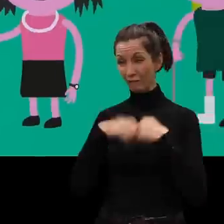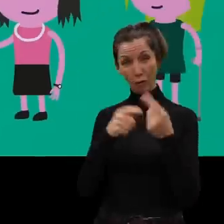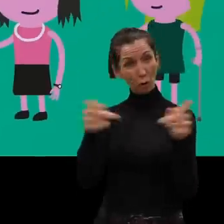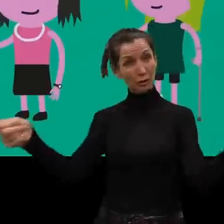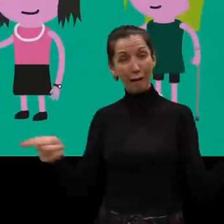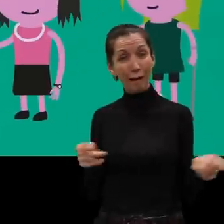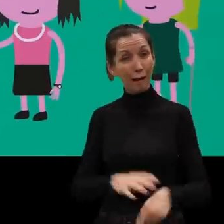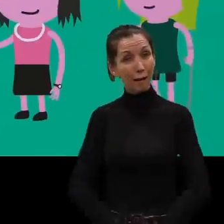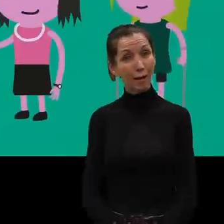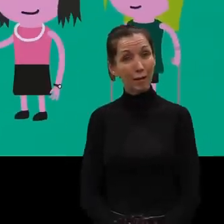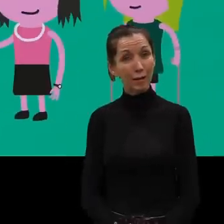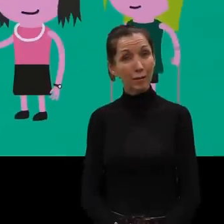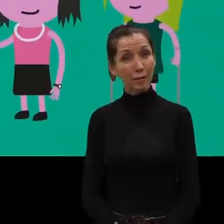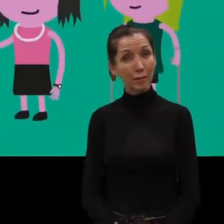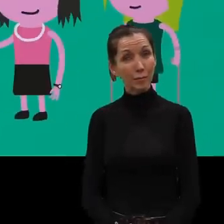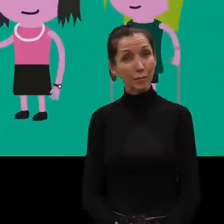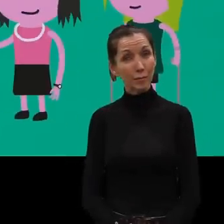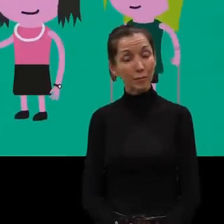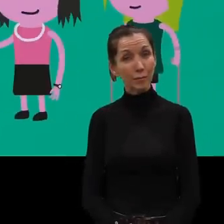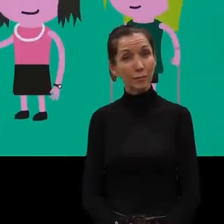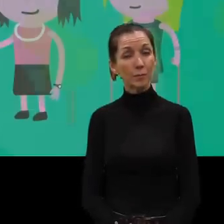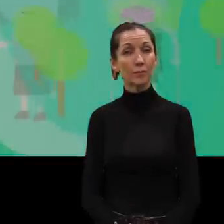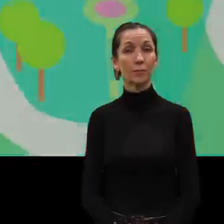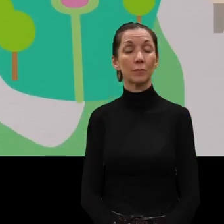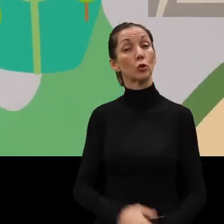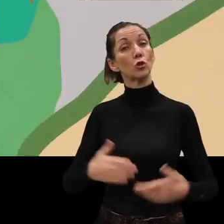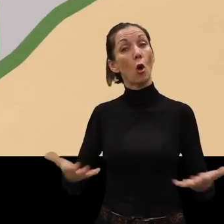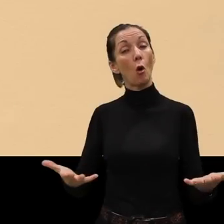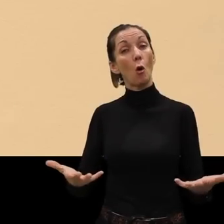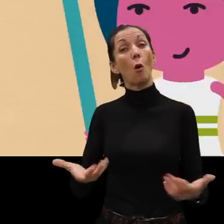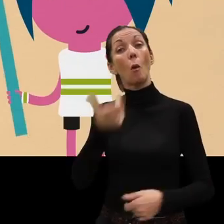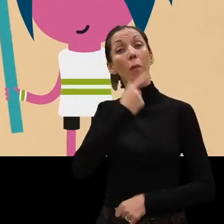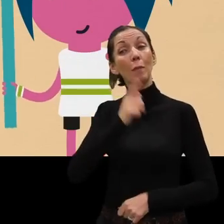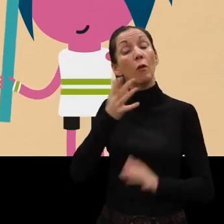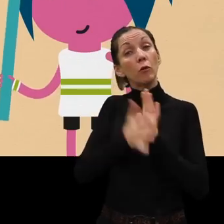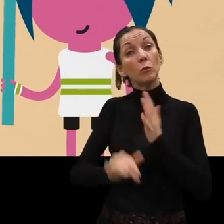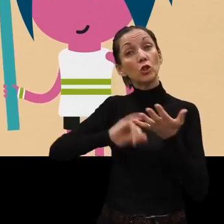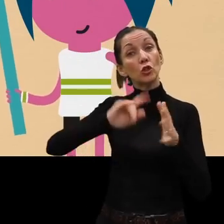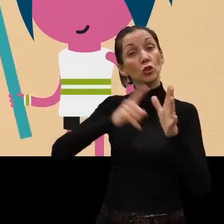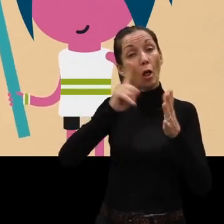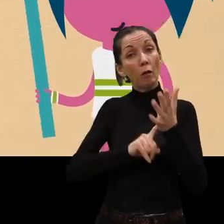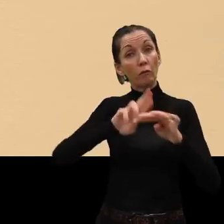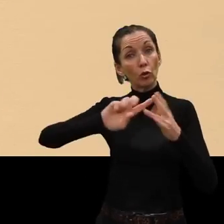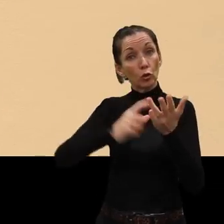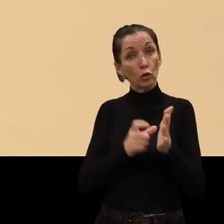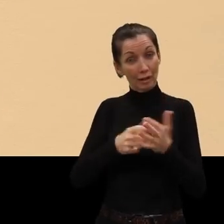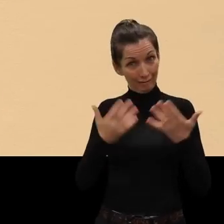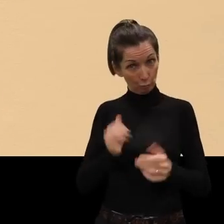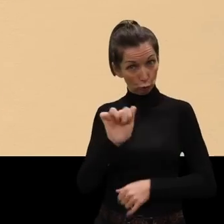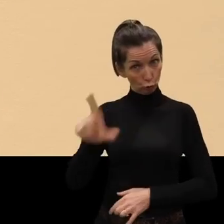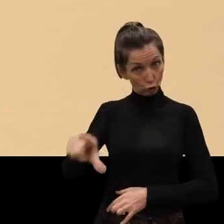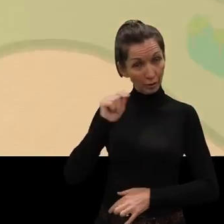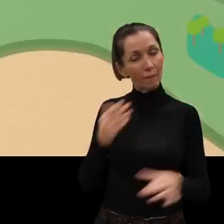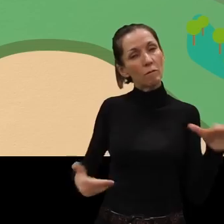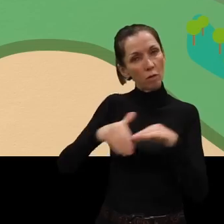everybody so people of Salford now is your chance